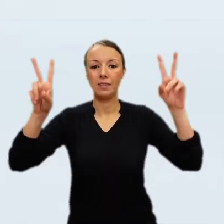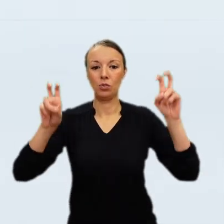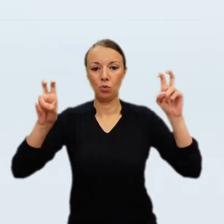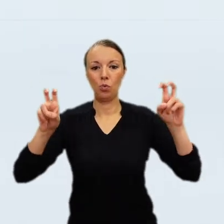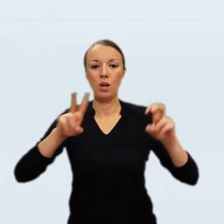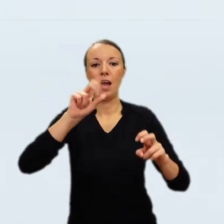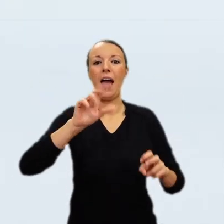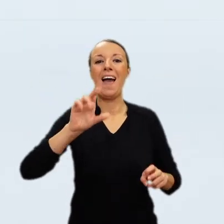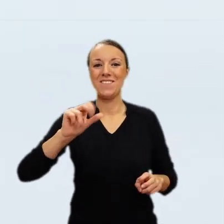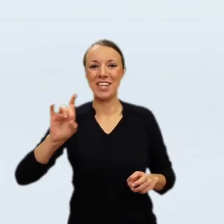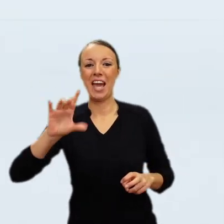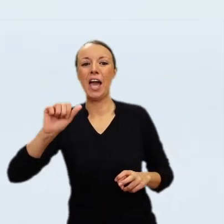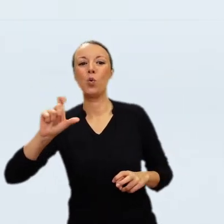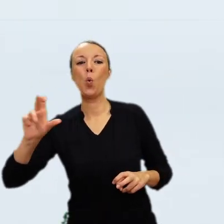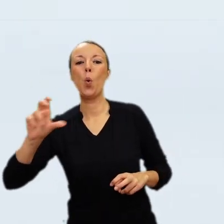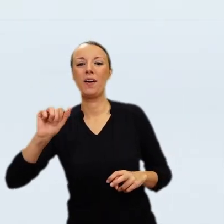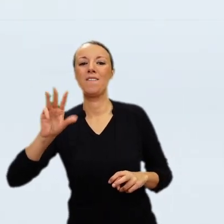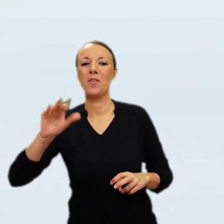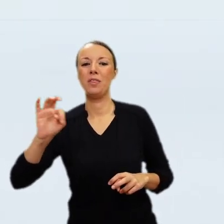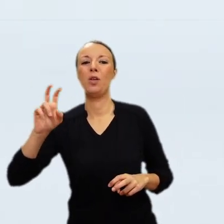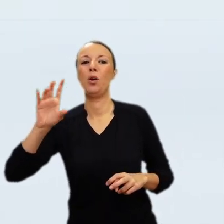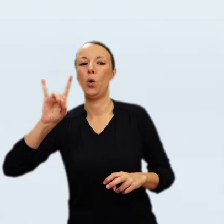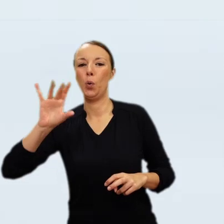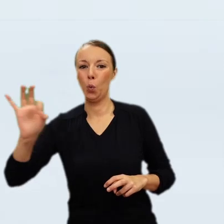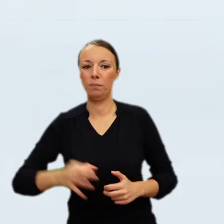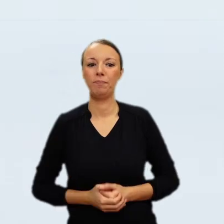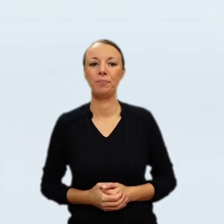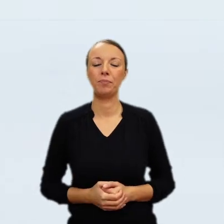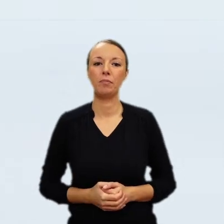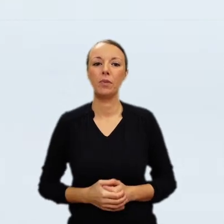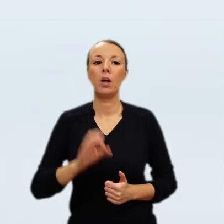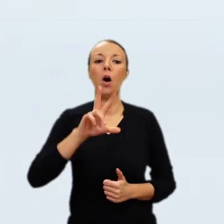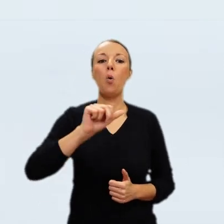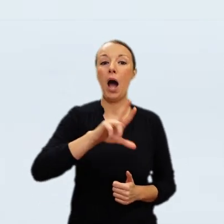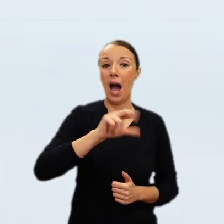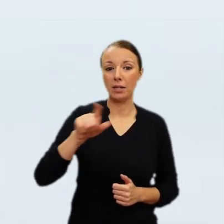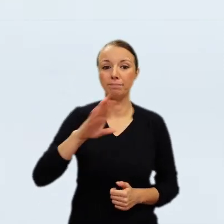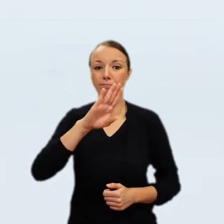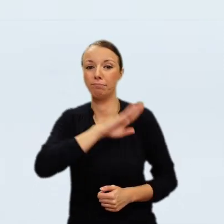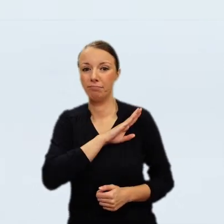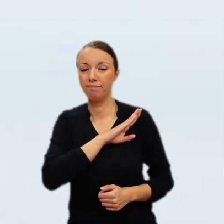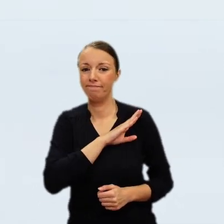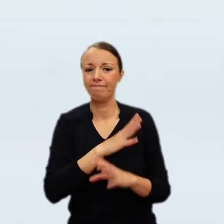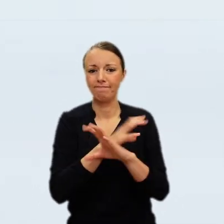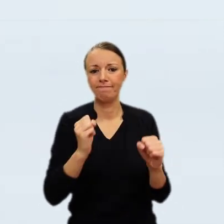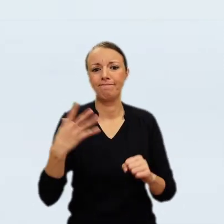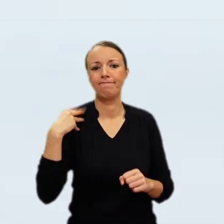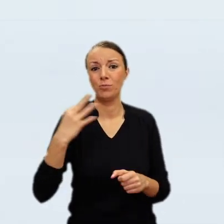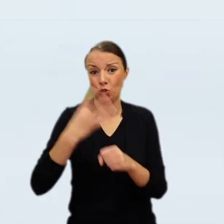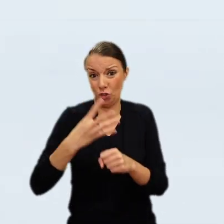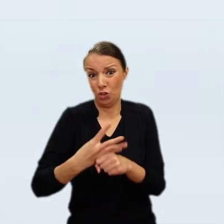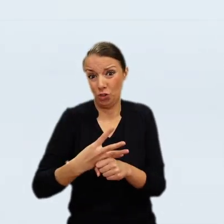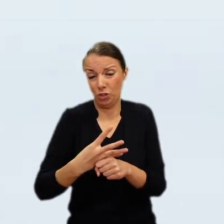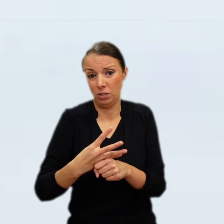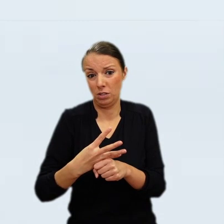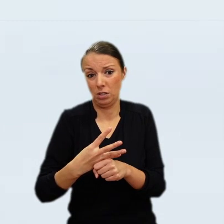In December 1944, Julius Held published what is probably the most poetic article on the painting at the end of World War II.